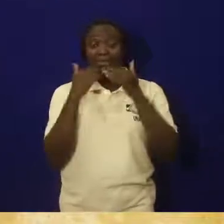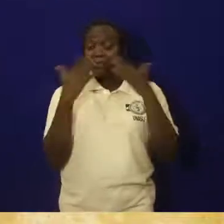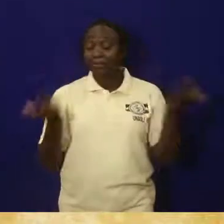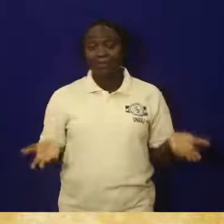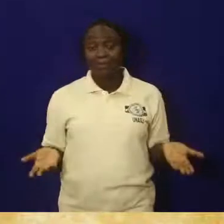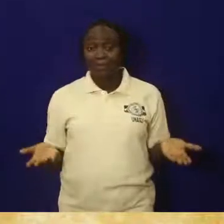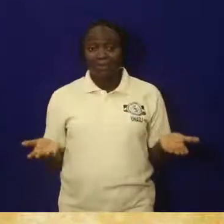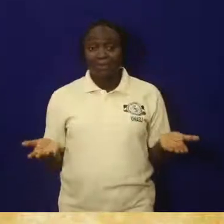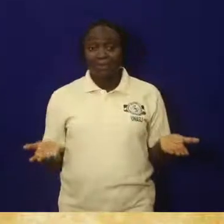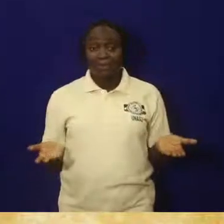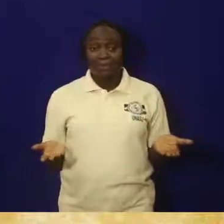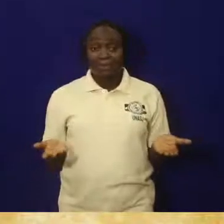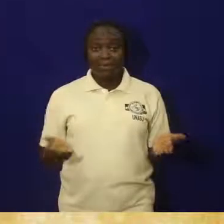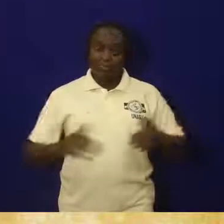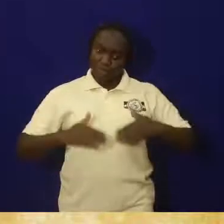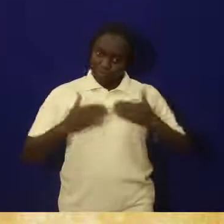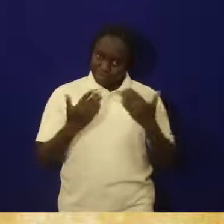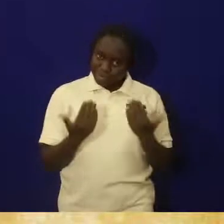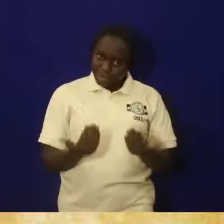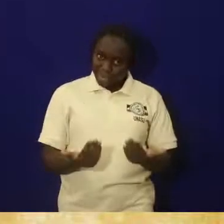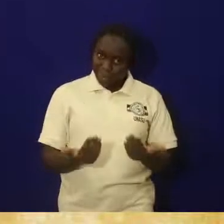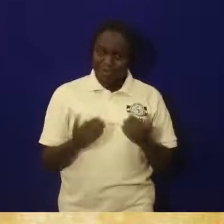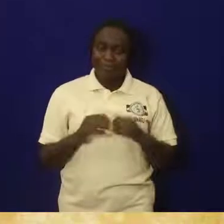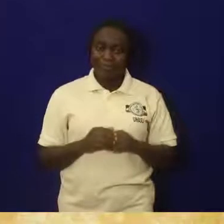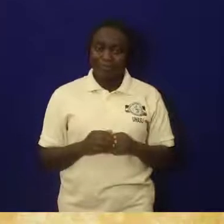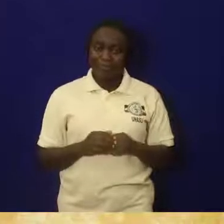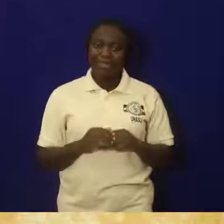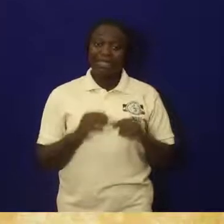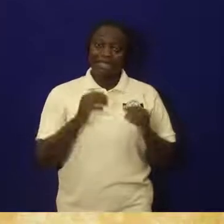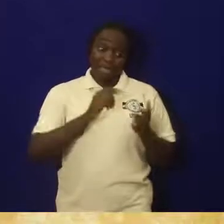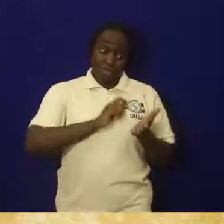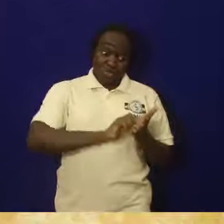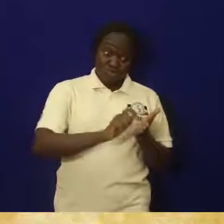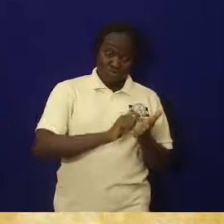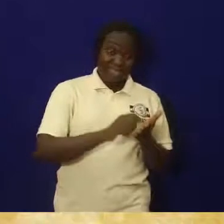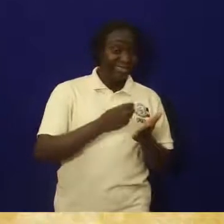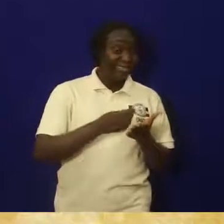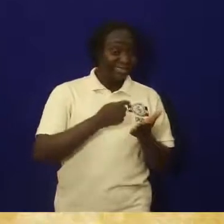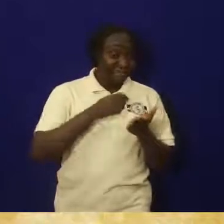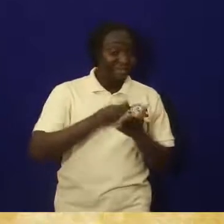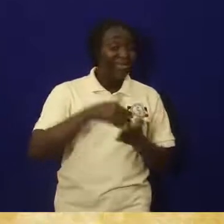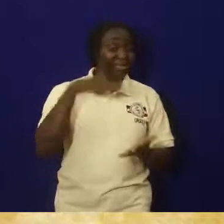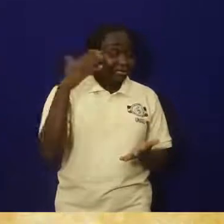So, we are saying that, even though they are expensive,